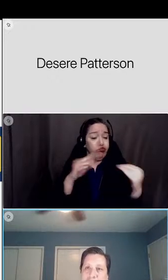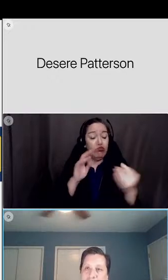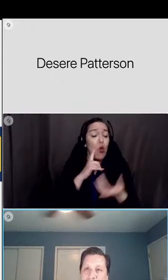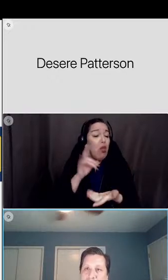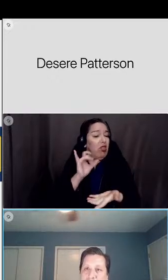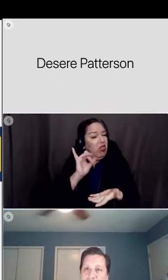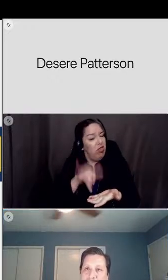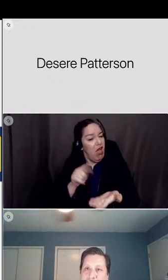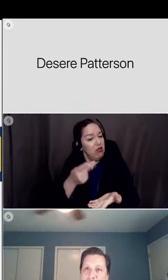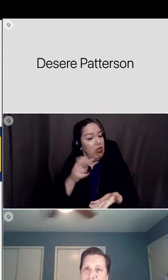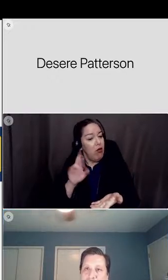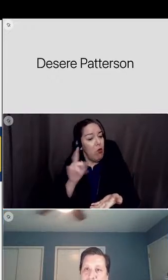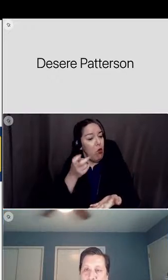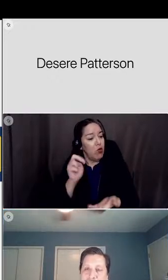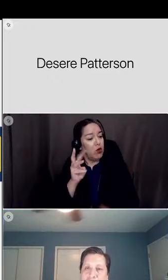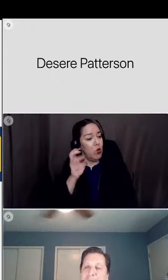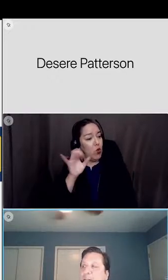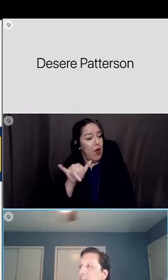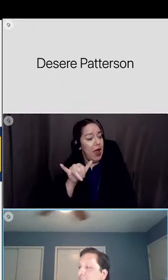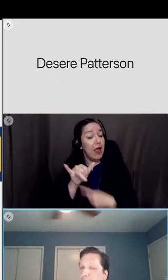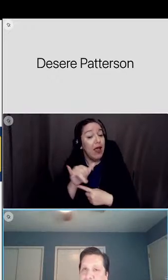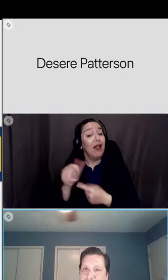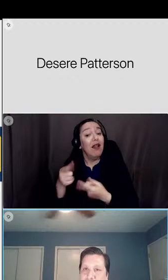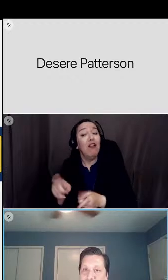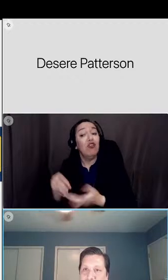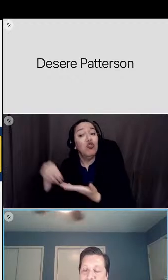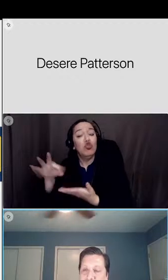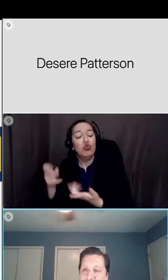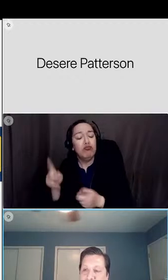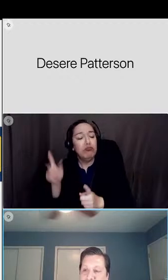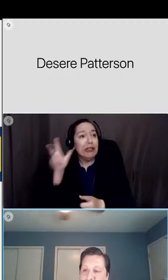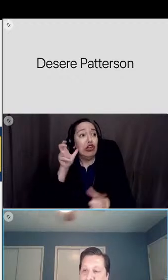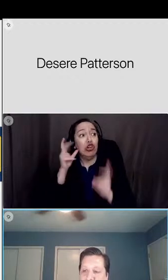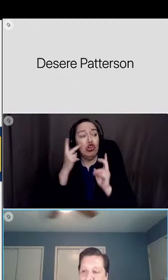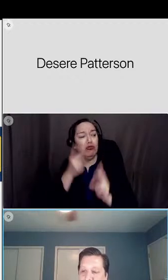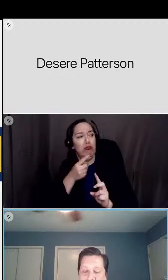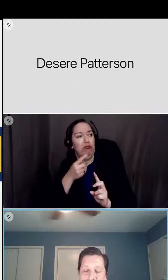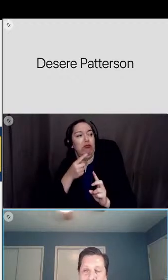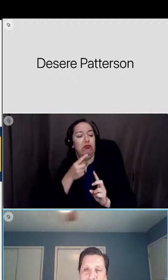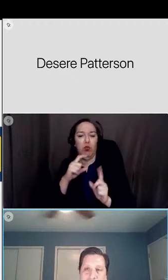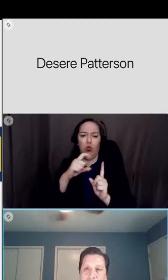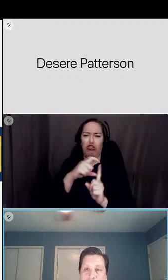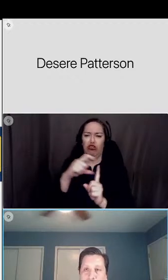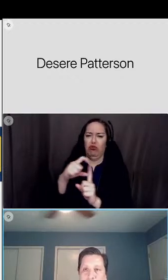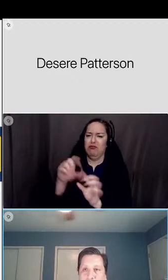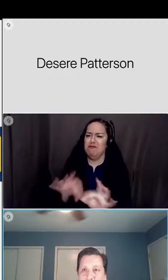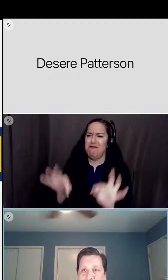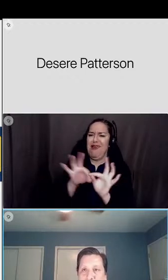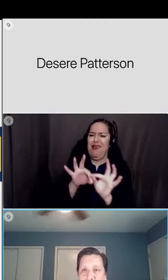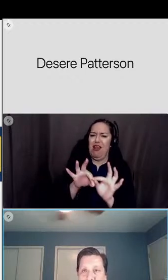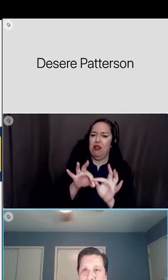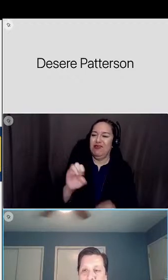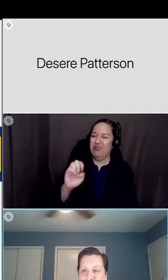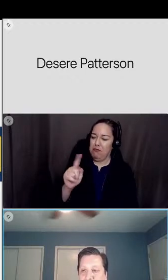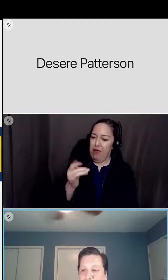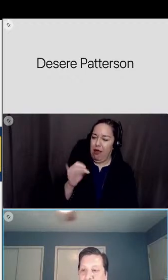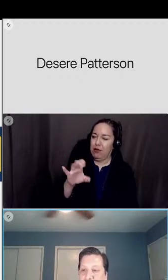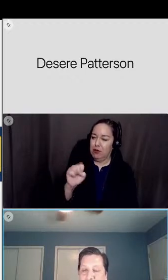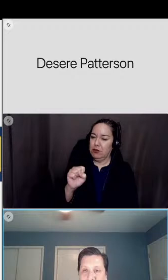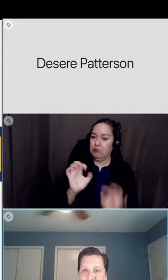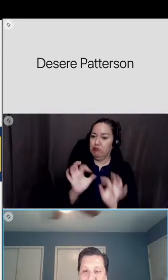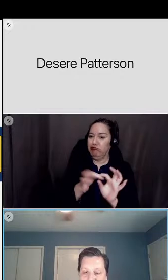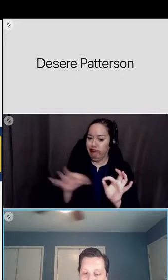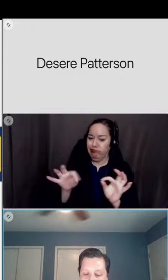colton hear that and words matter semantics matter so i i don't know where we'll go from here with respect